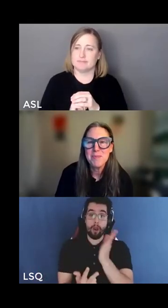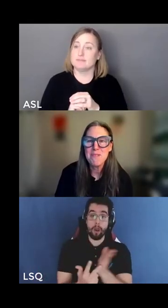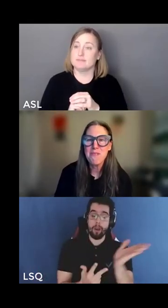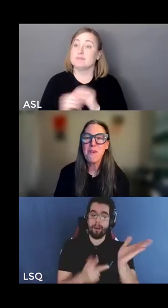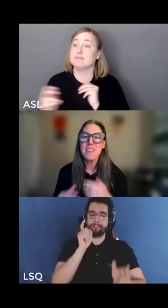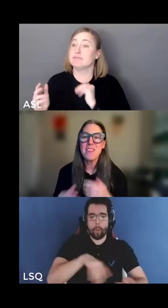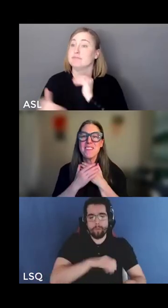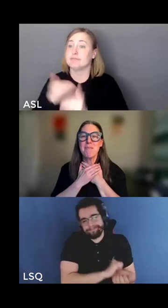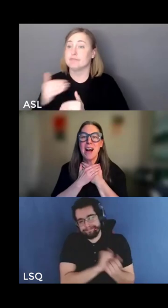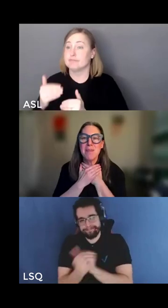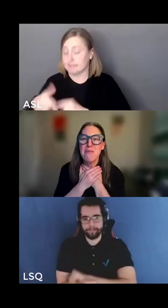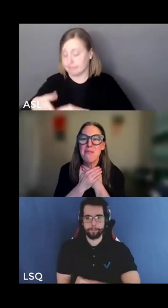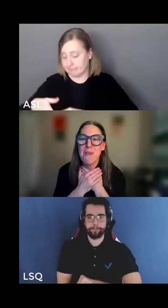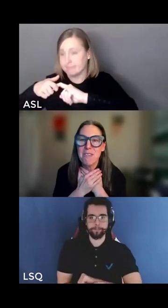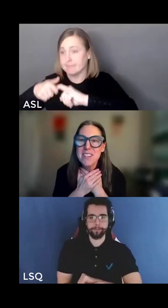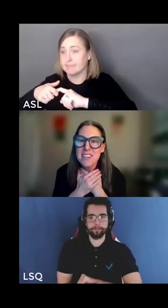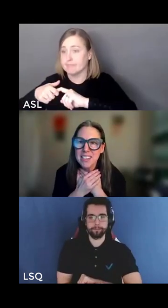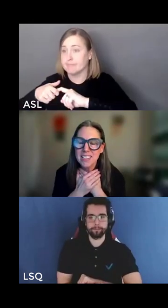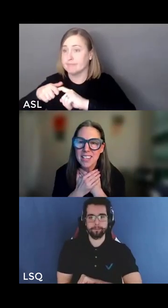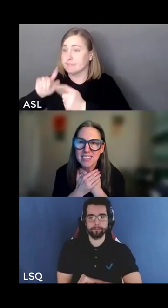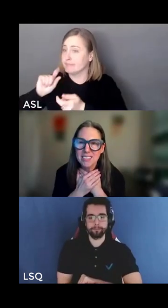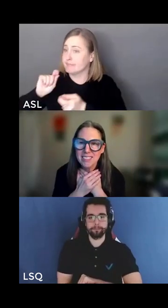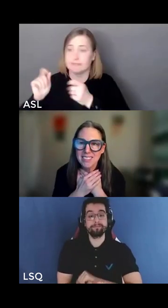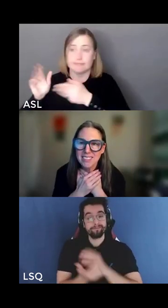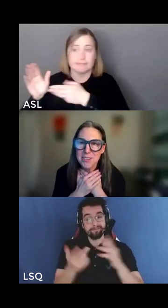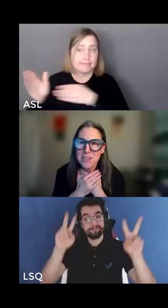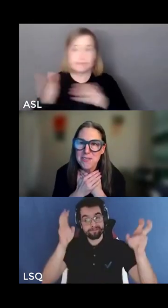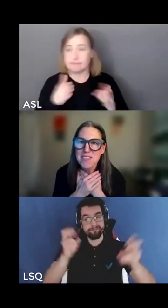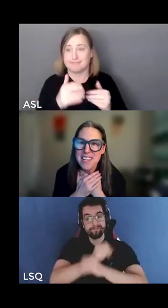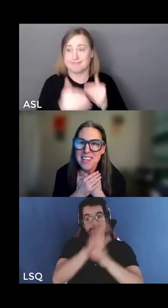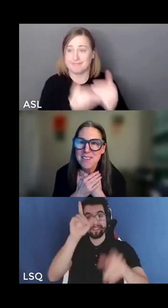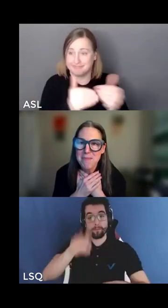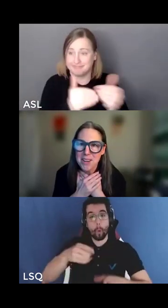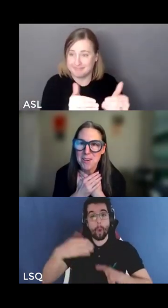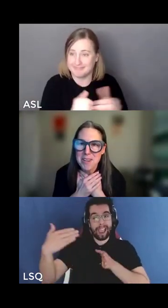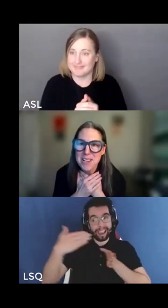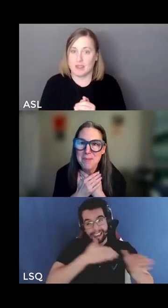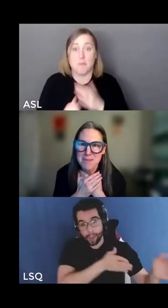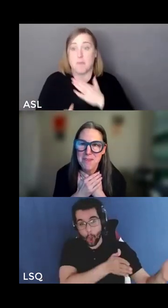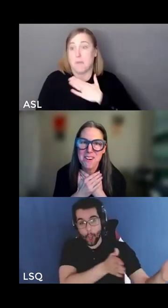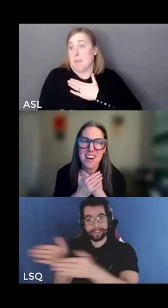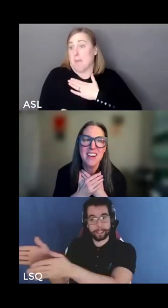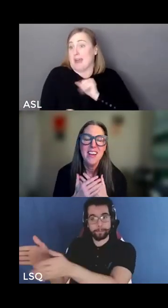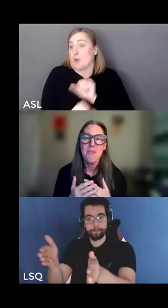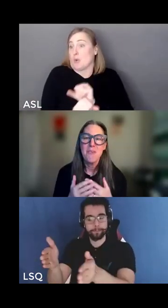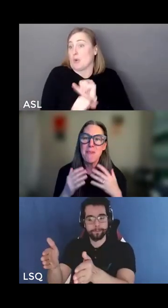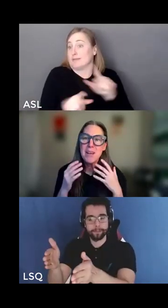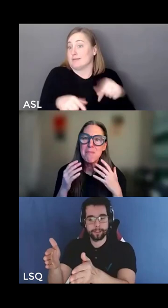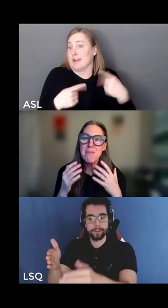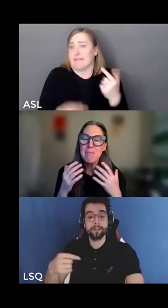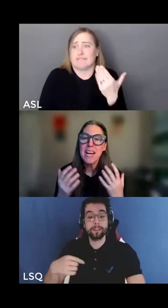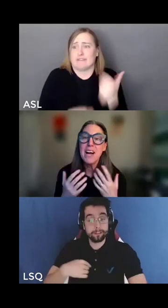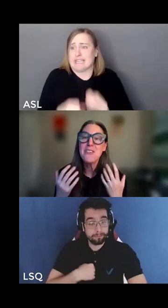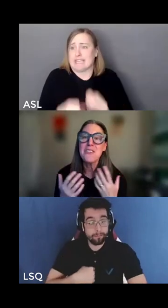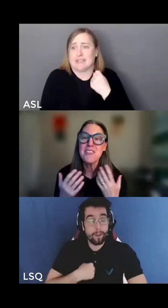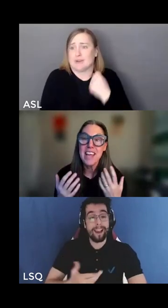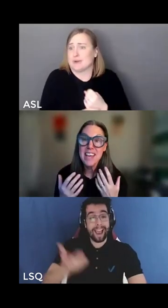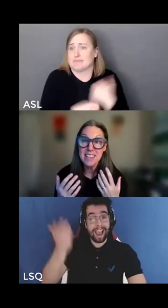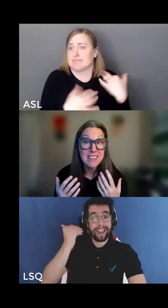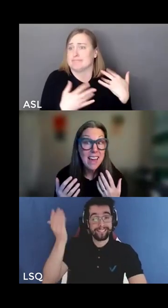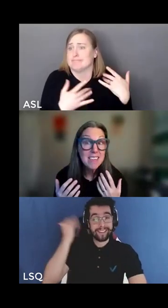here's the before and this is my before we're talking like the first 15 years of my career before where my my